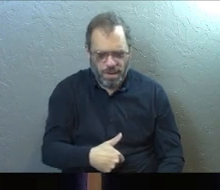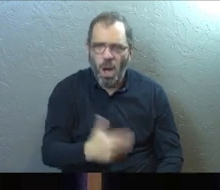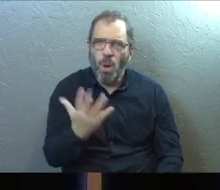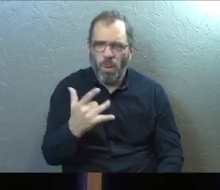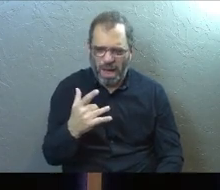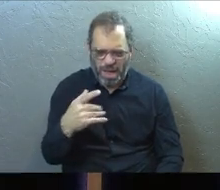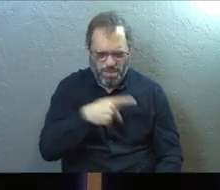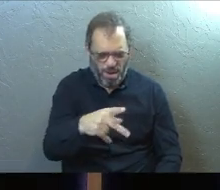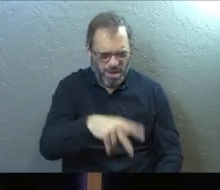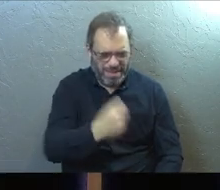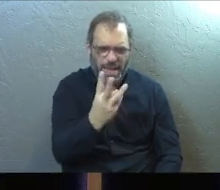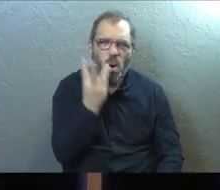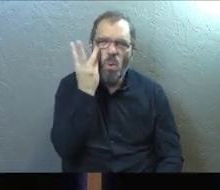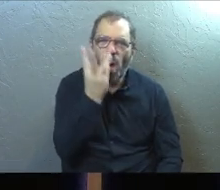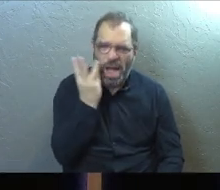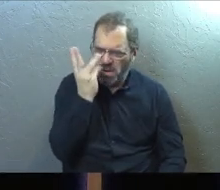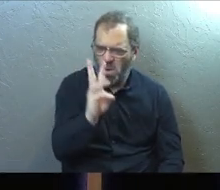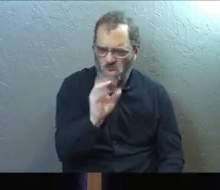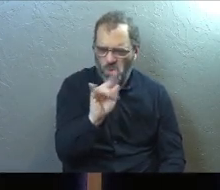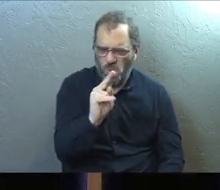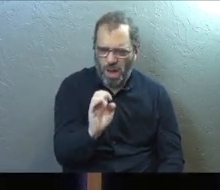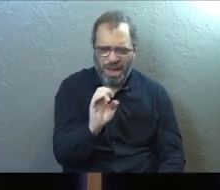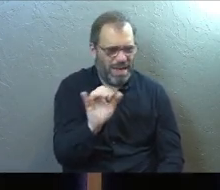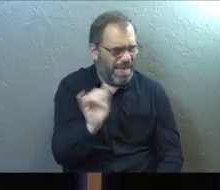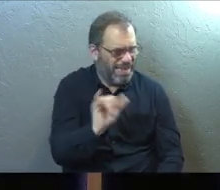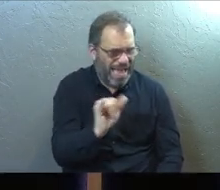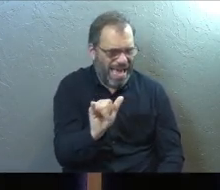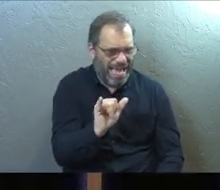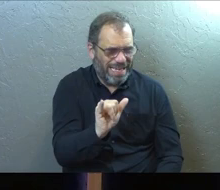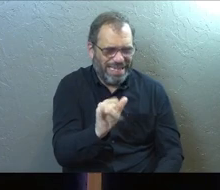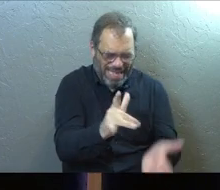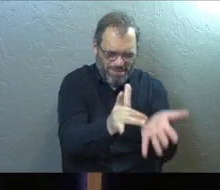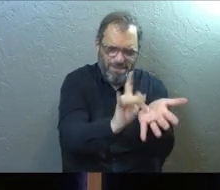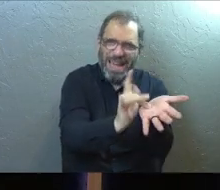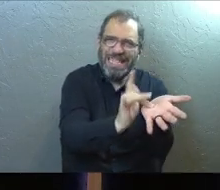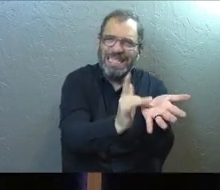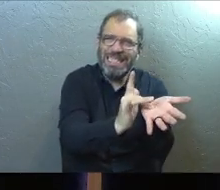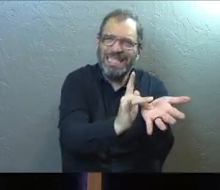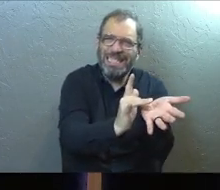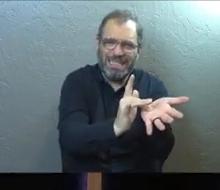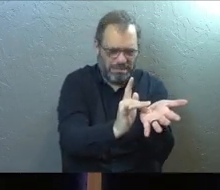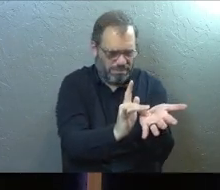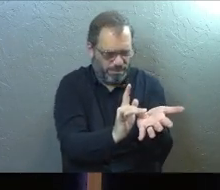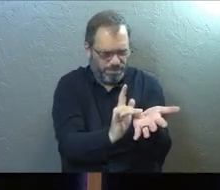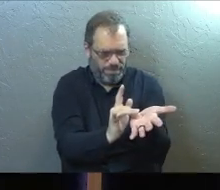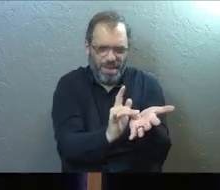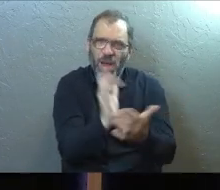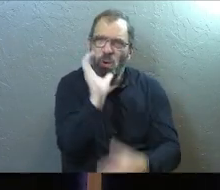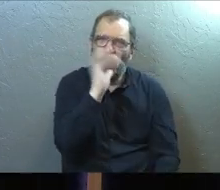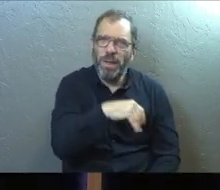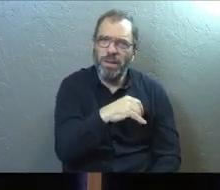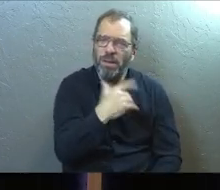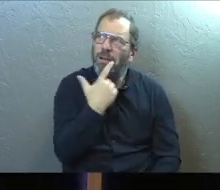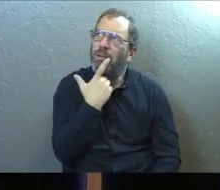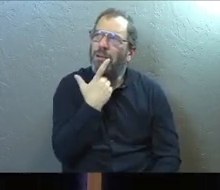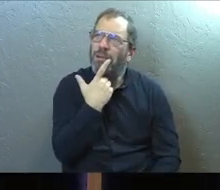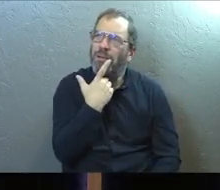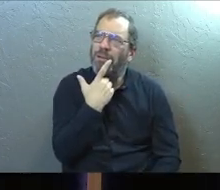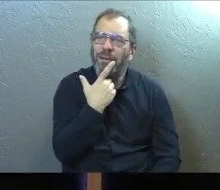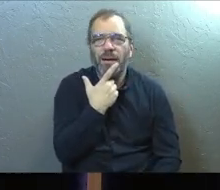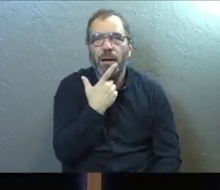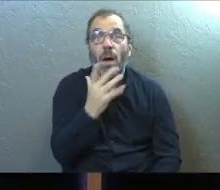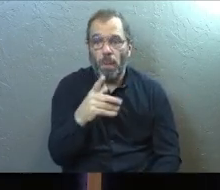Why would Paul say take wine for your frequent ailments like it's a medication? That's weird if you think about it.